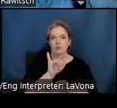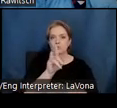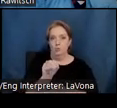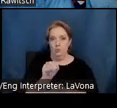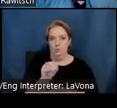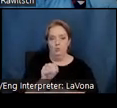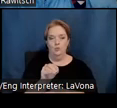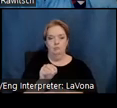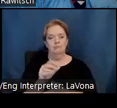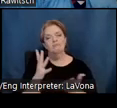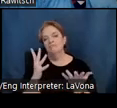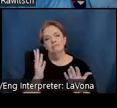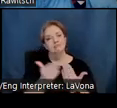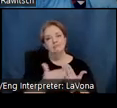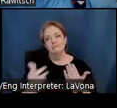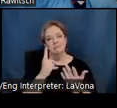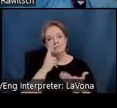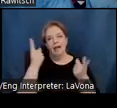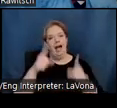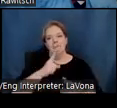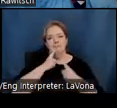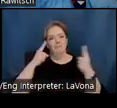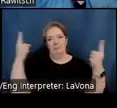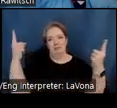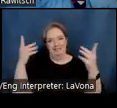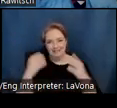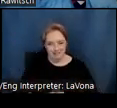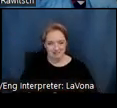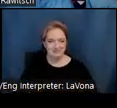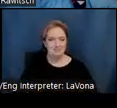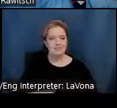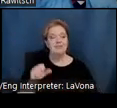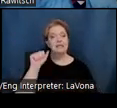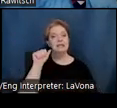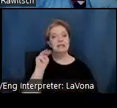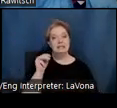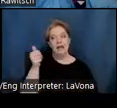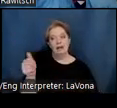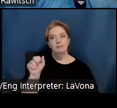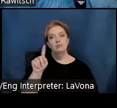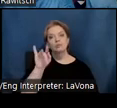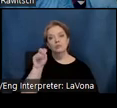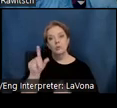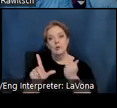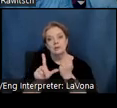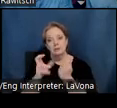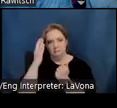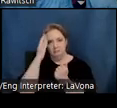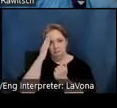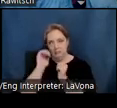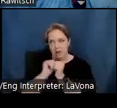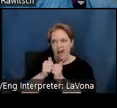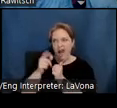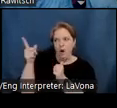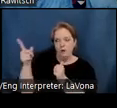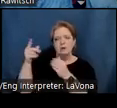And the rest, as they say, is history. Having worked as a studio assistant, Sam had a close-up view of how Millard marketed and